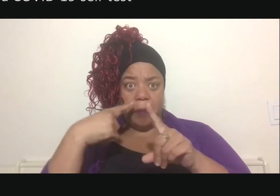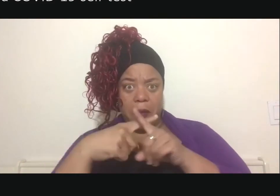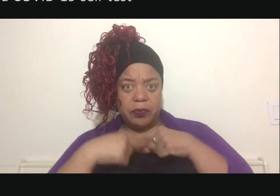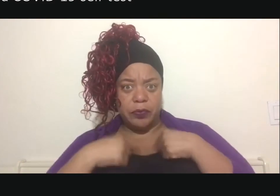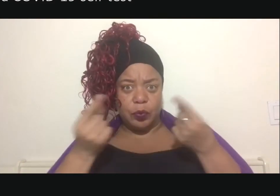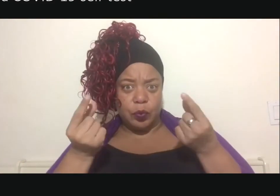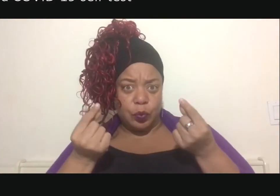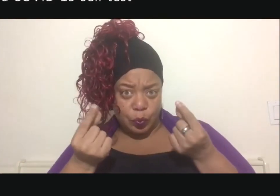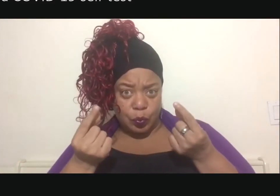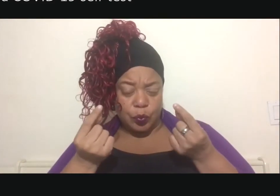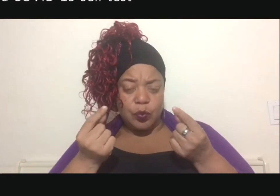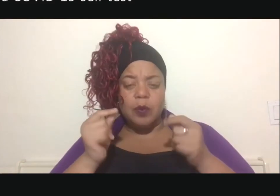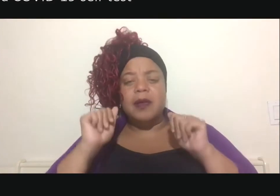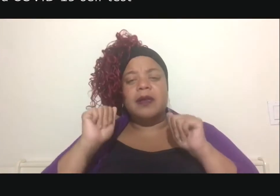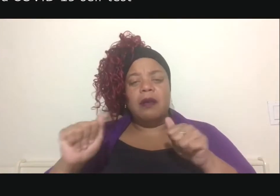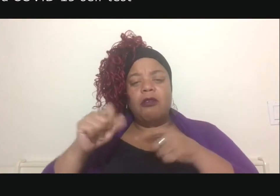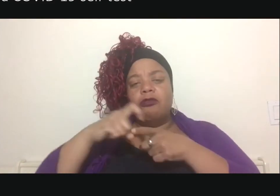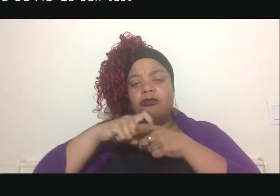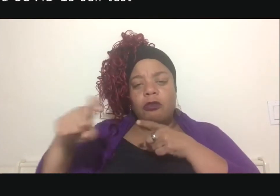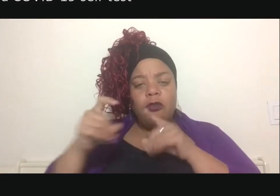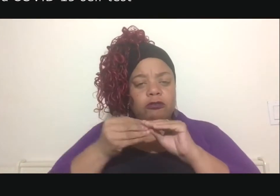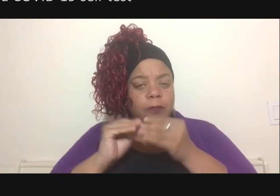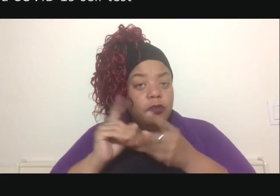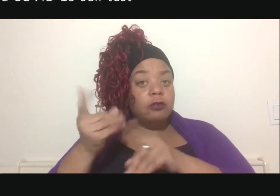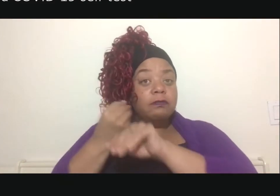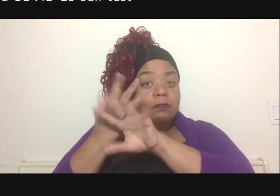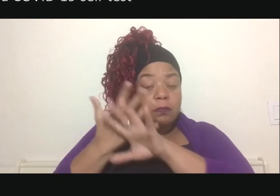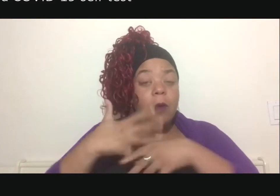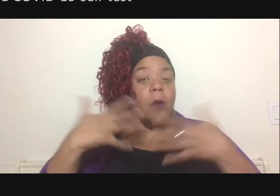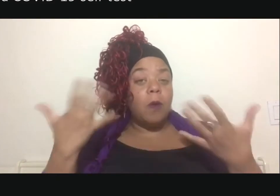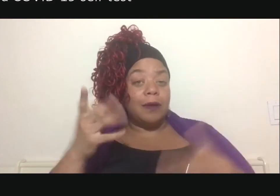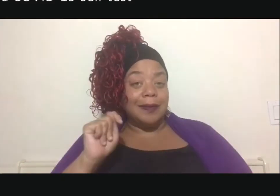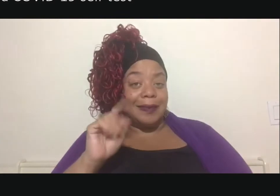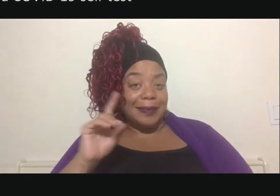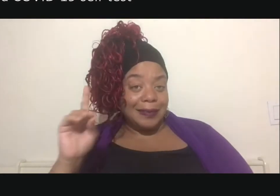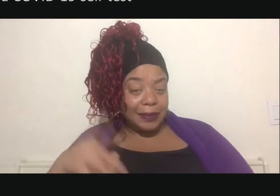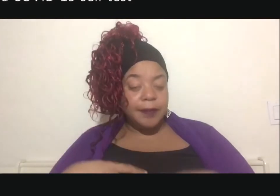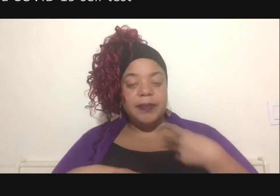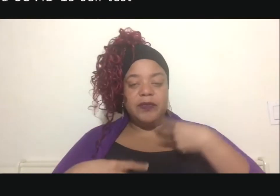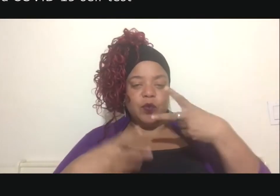The ready light starts blinking when the test is running